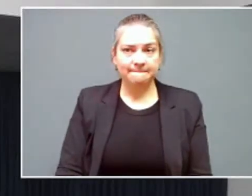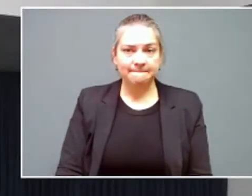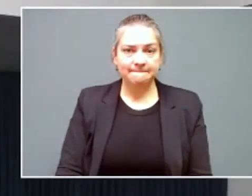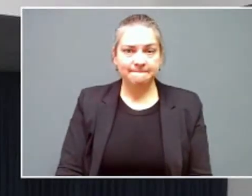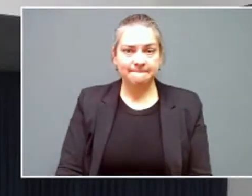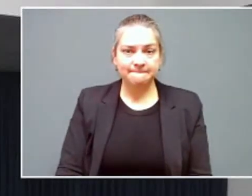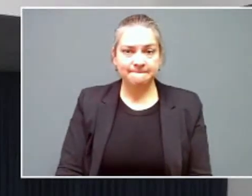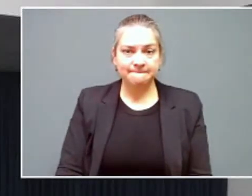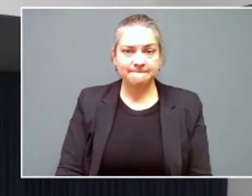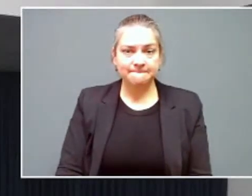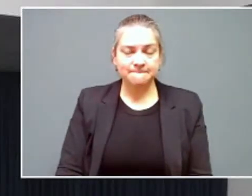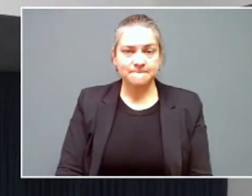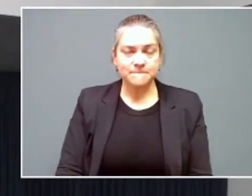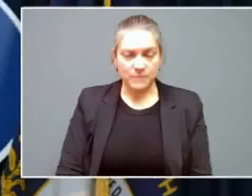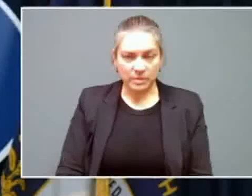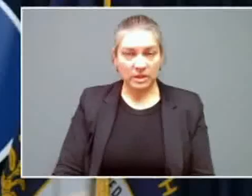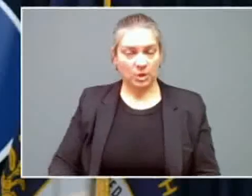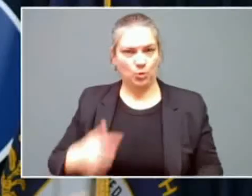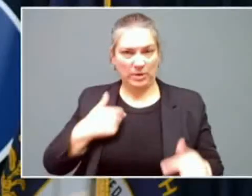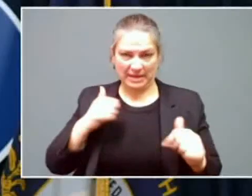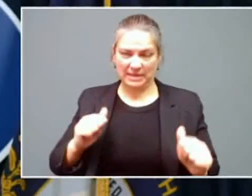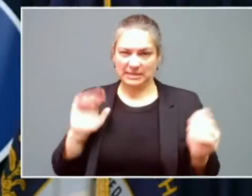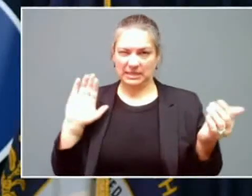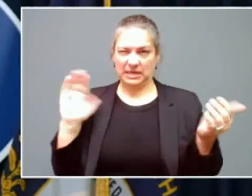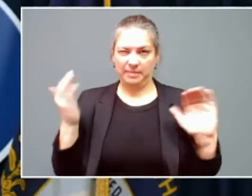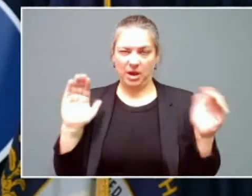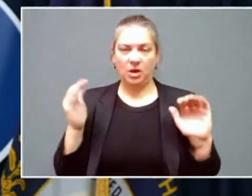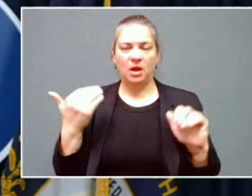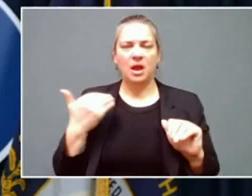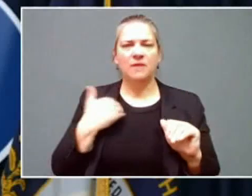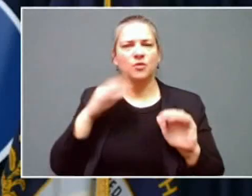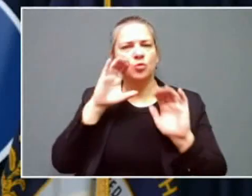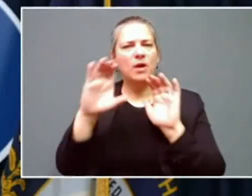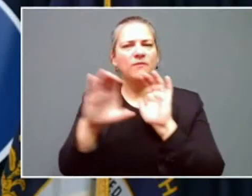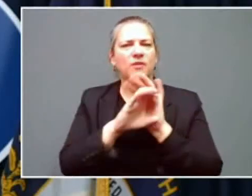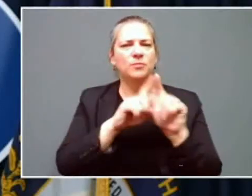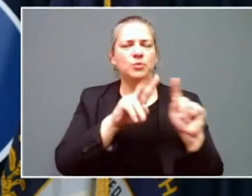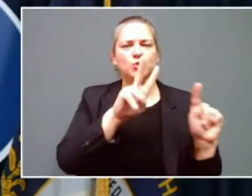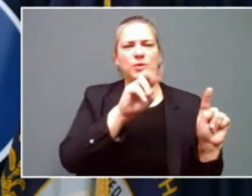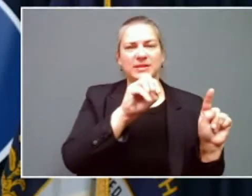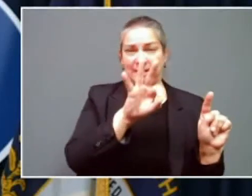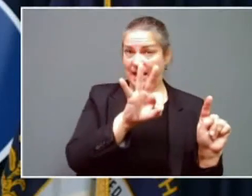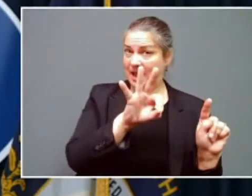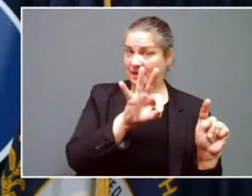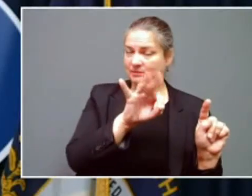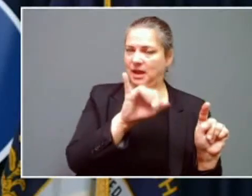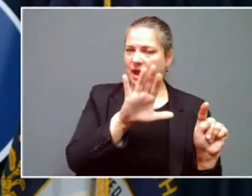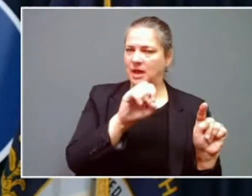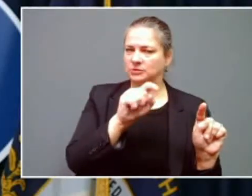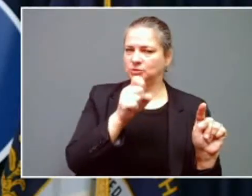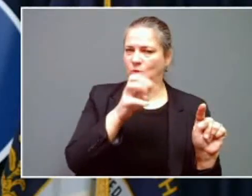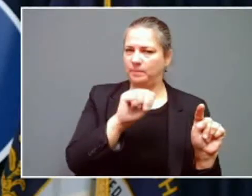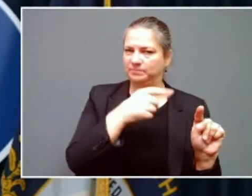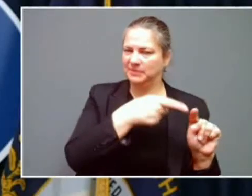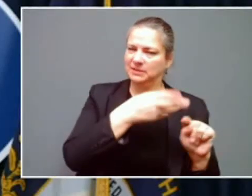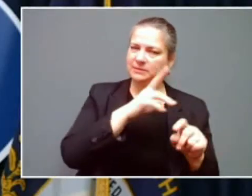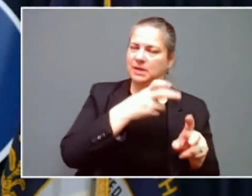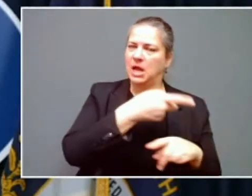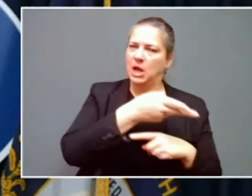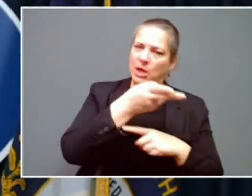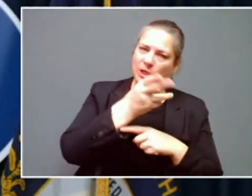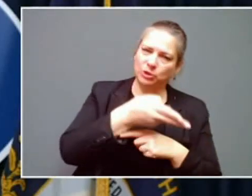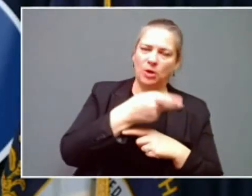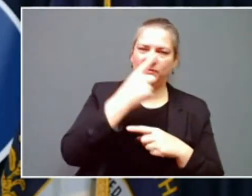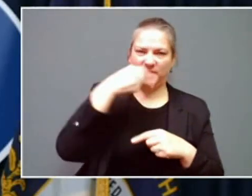In comparison, we do have a graphic from the 2009 ice storm, which was the historic storm for the state.